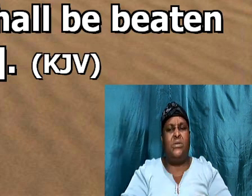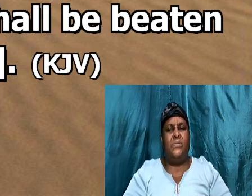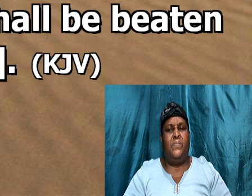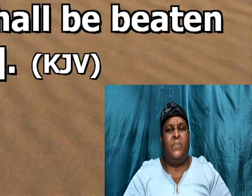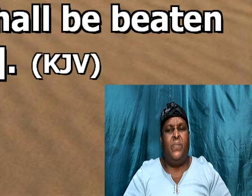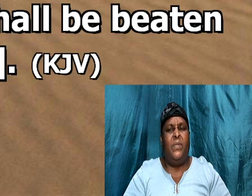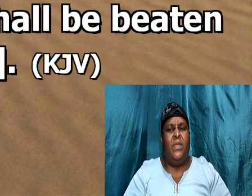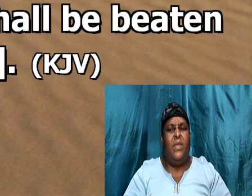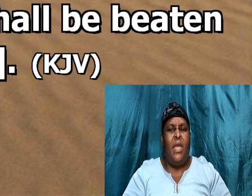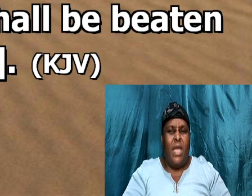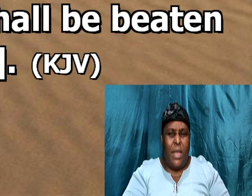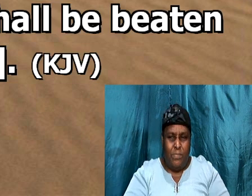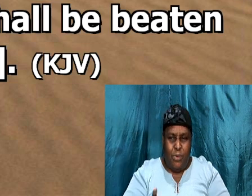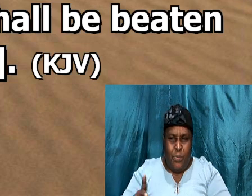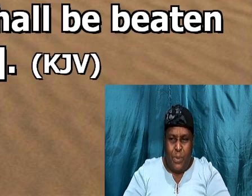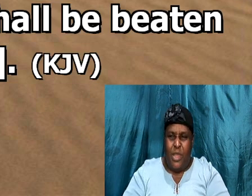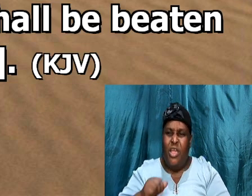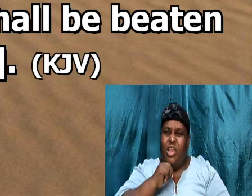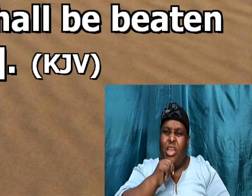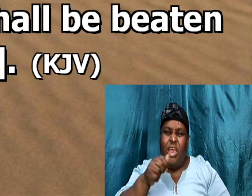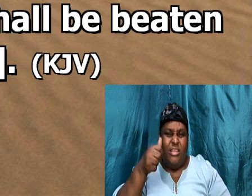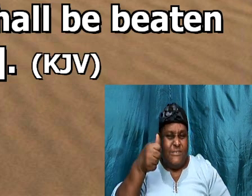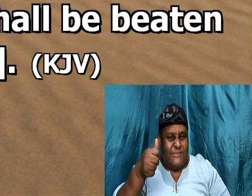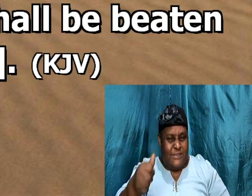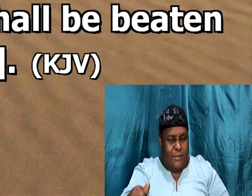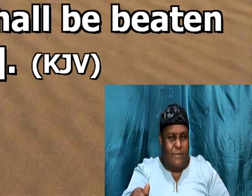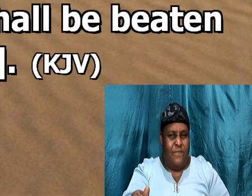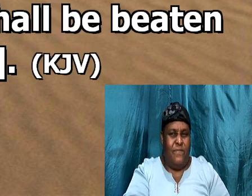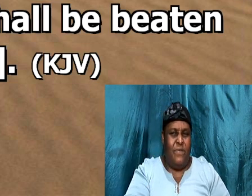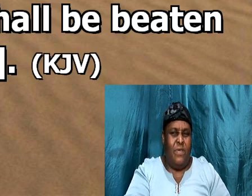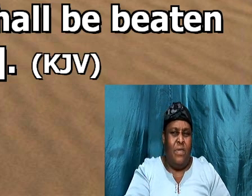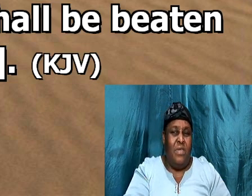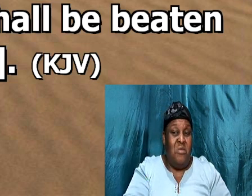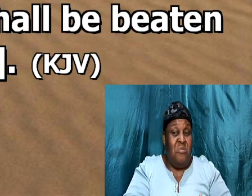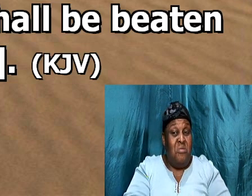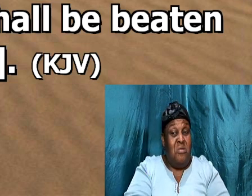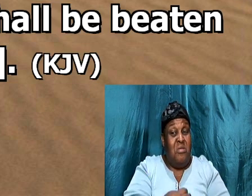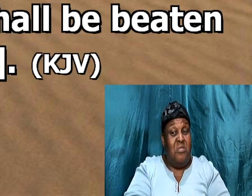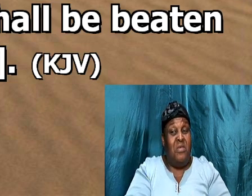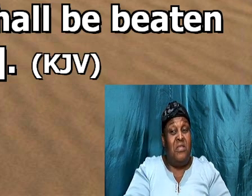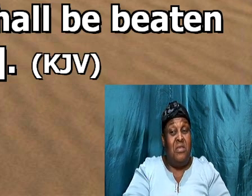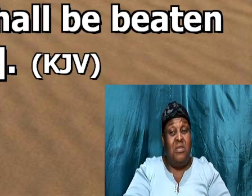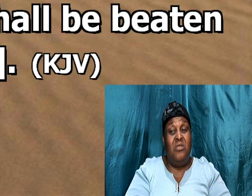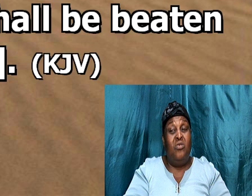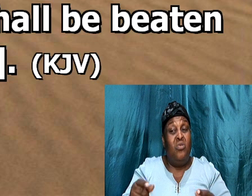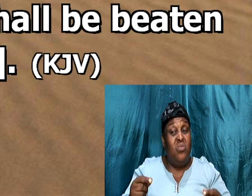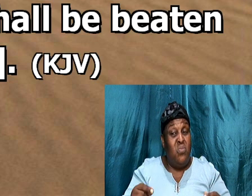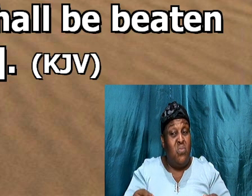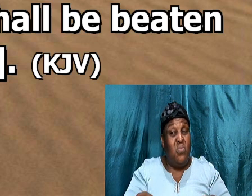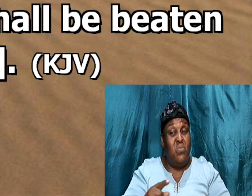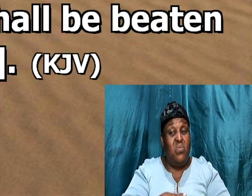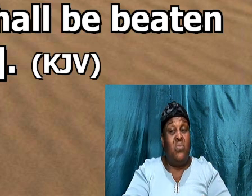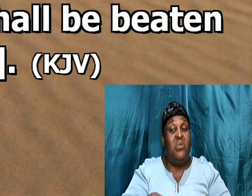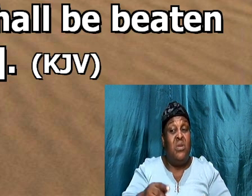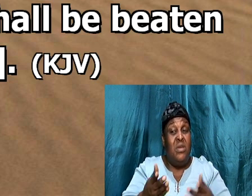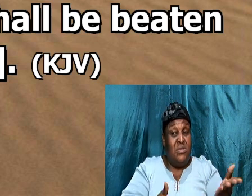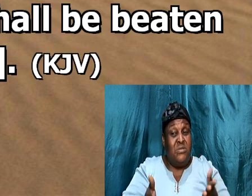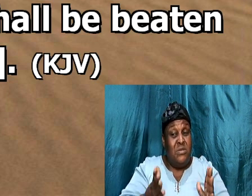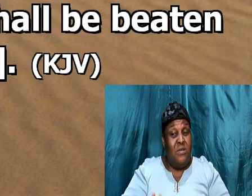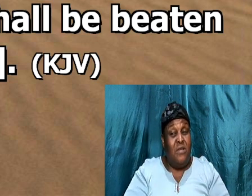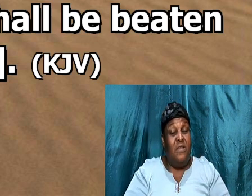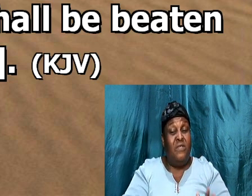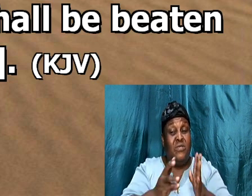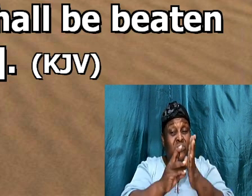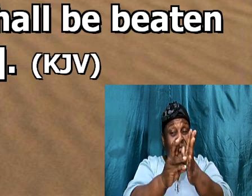and prepared not himself, neither did according to his will, shall be